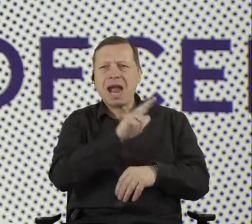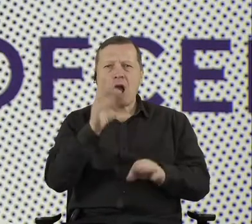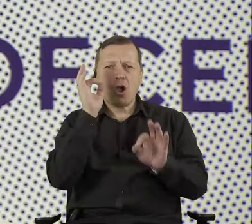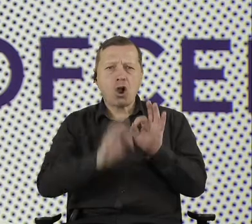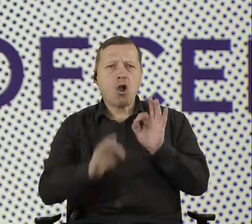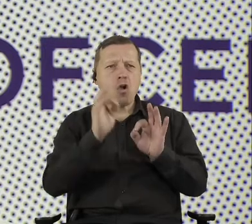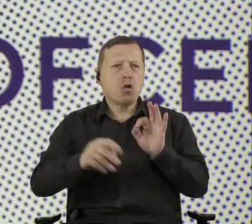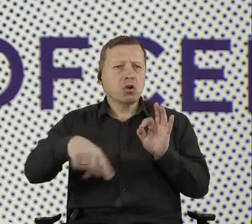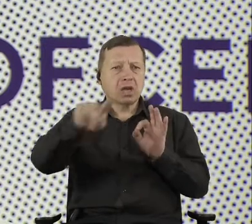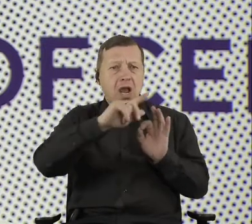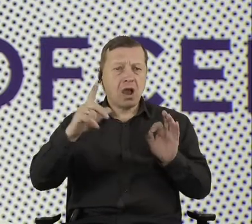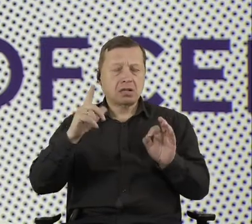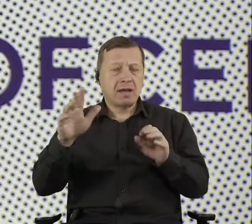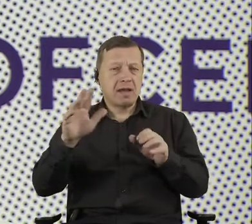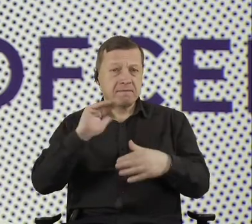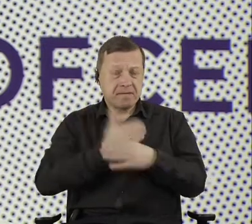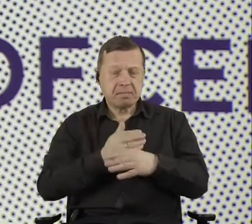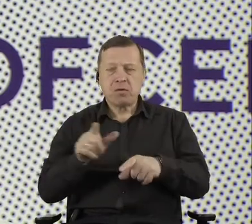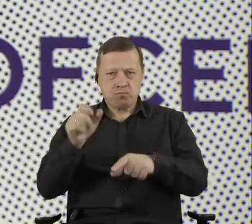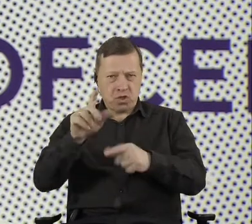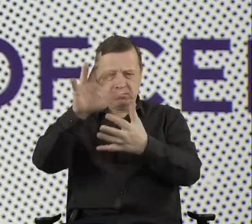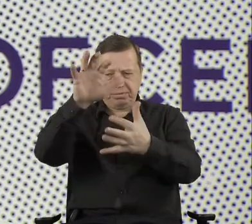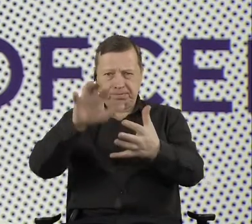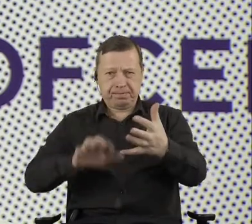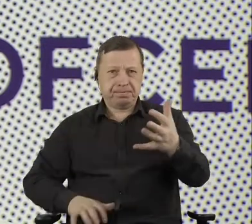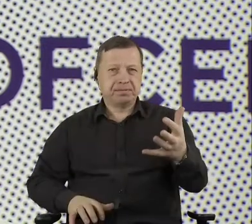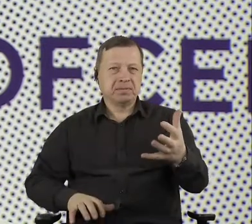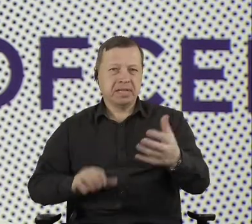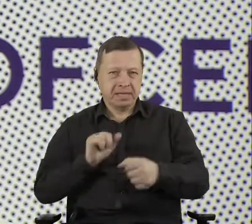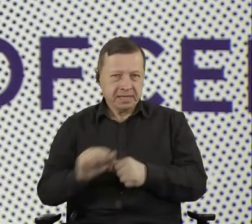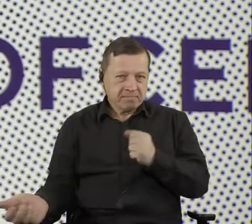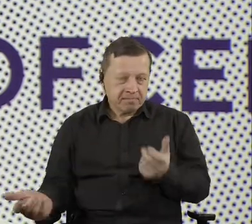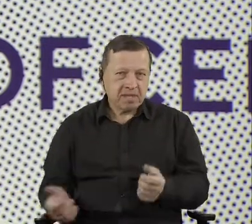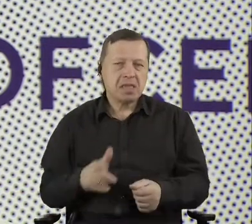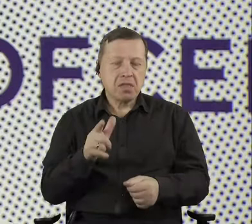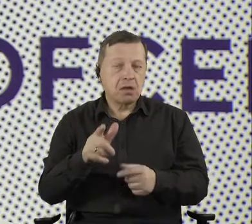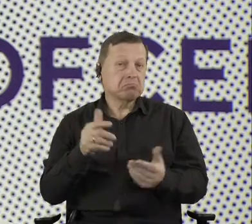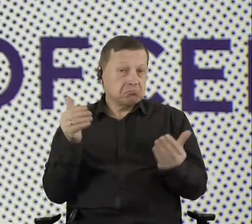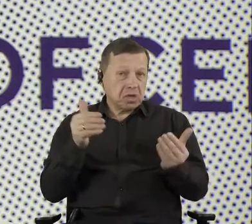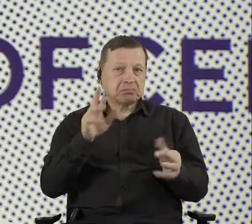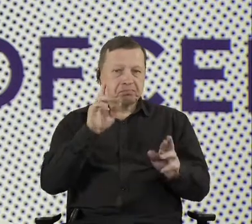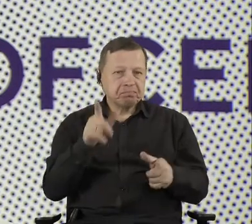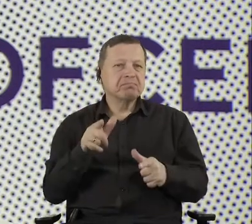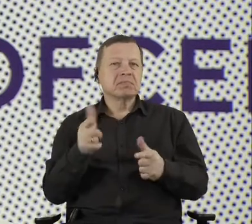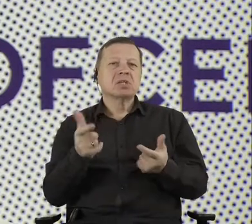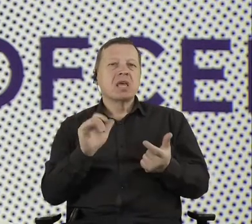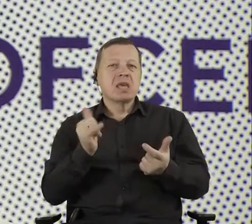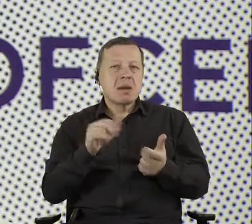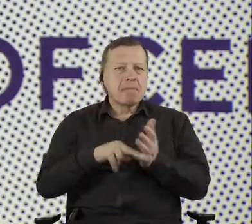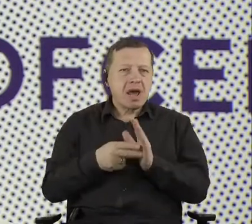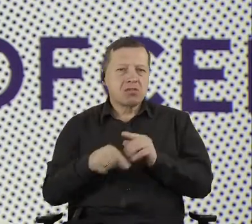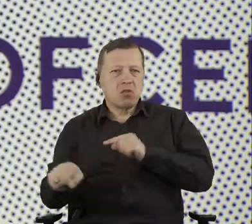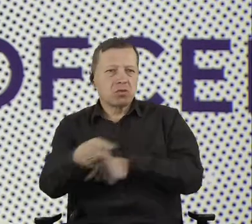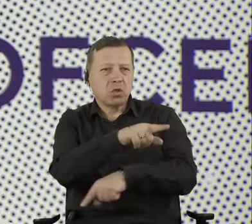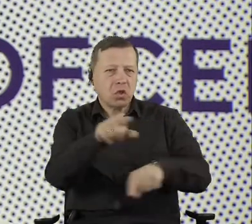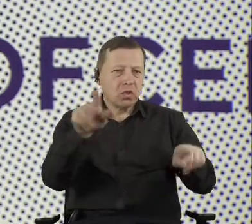the business, that they could judge of the integrity or specific business. And I think this is also what